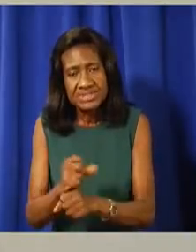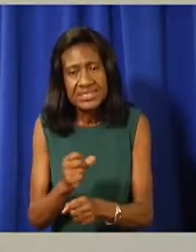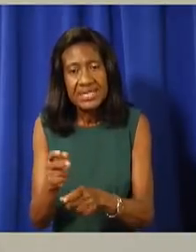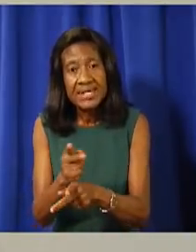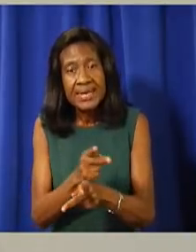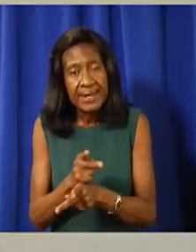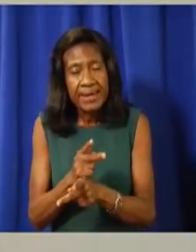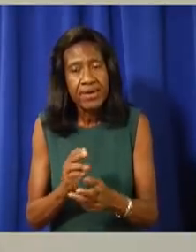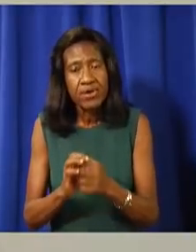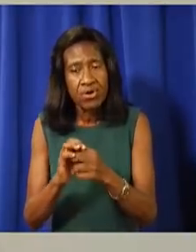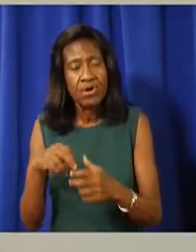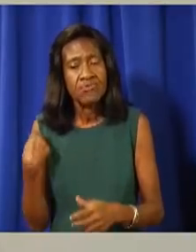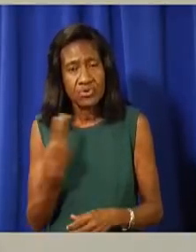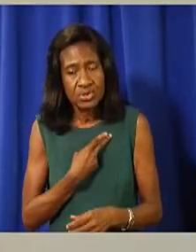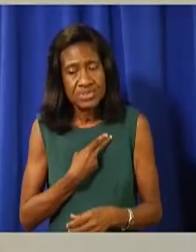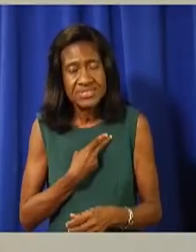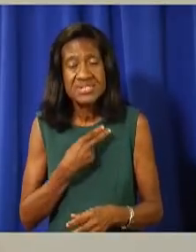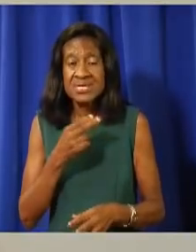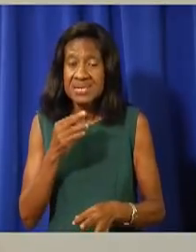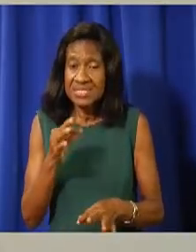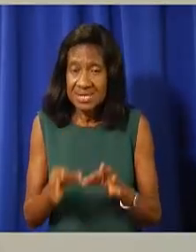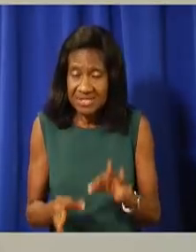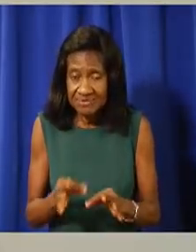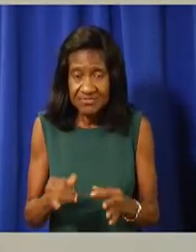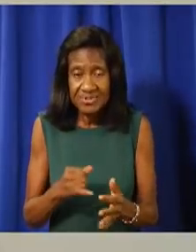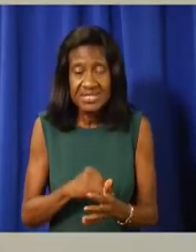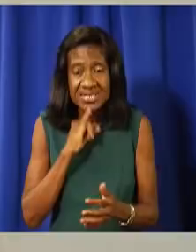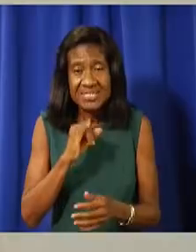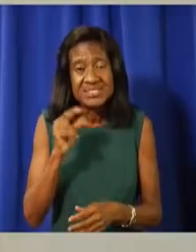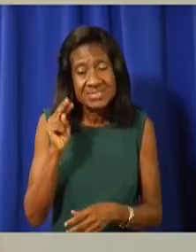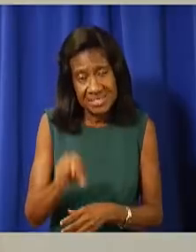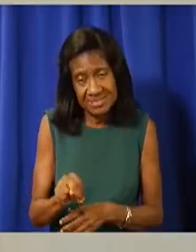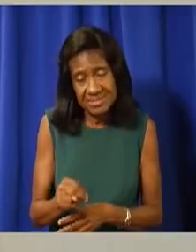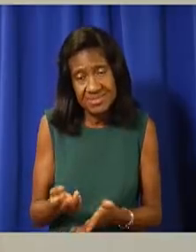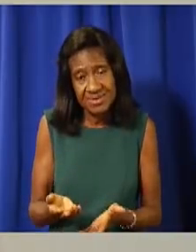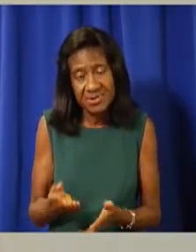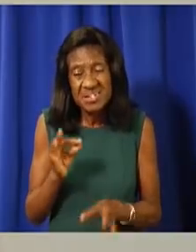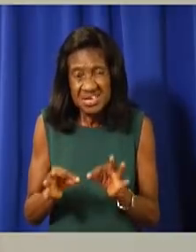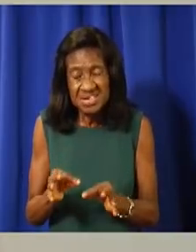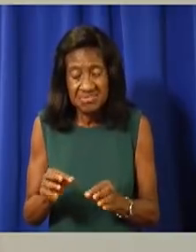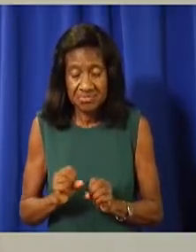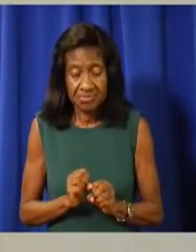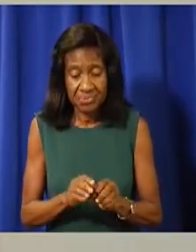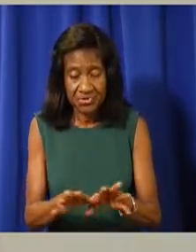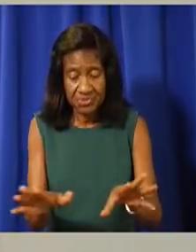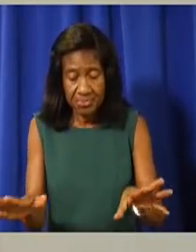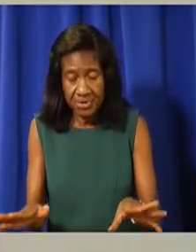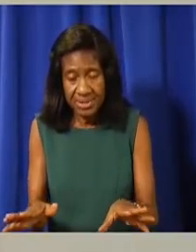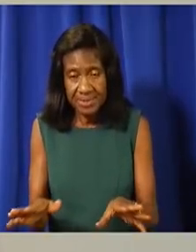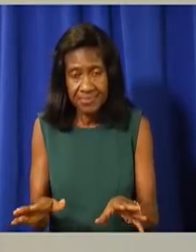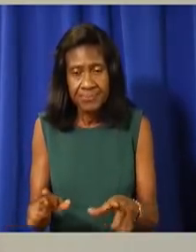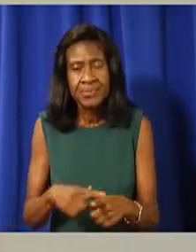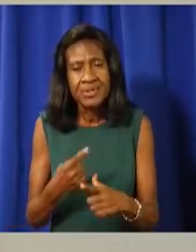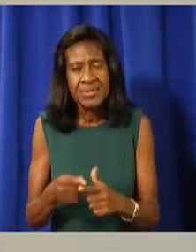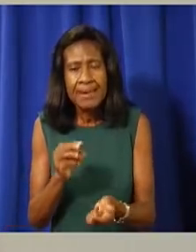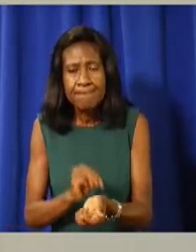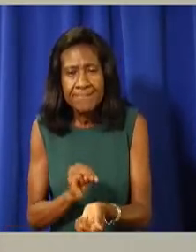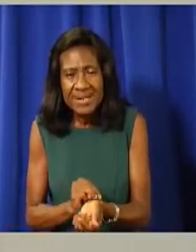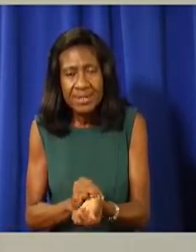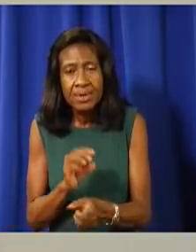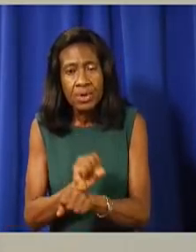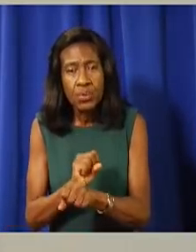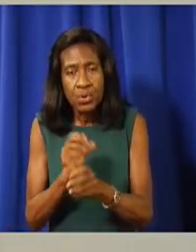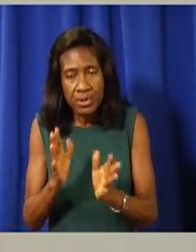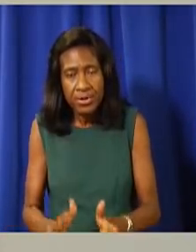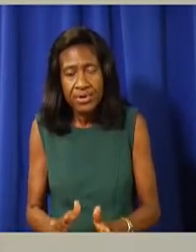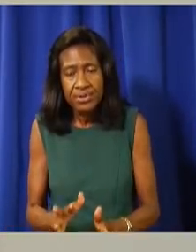and if it becomes necessary. And if it isn't just our dedicated medical professionals